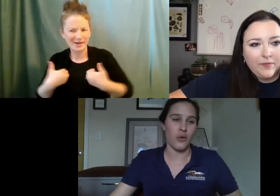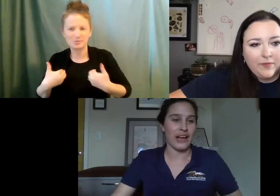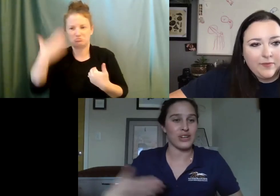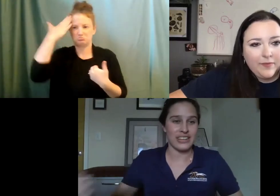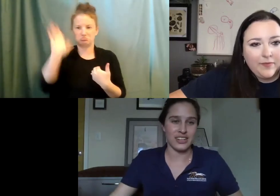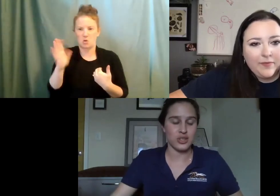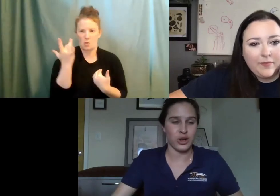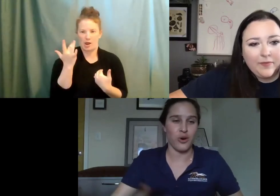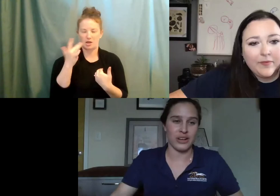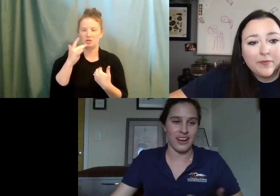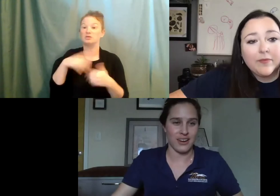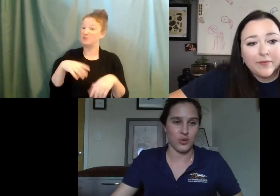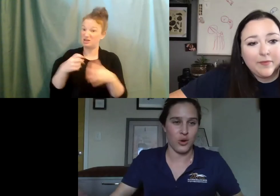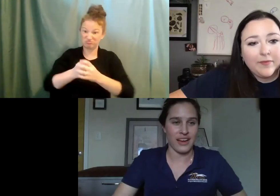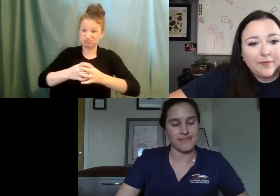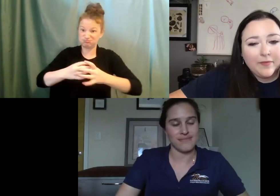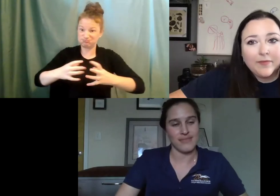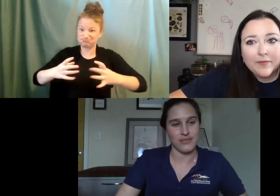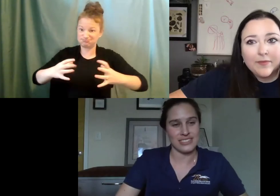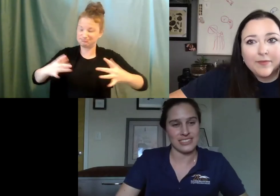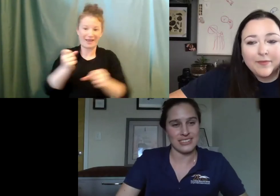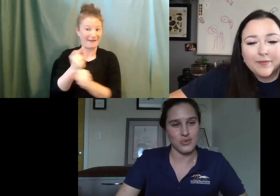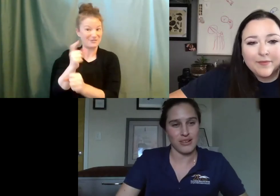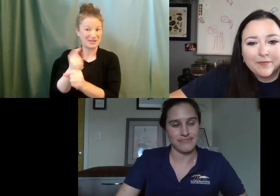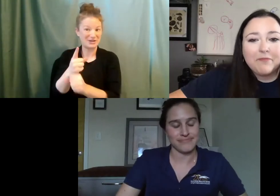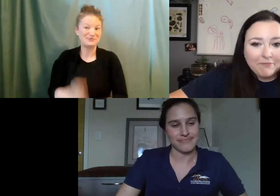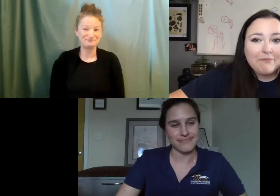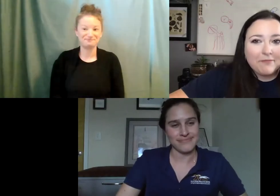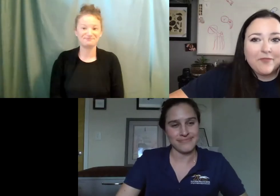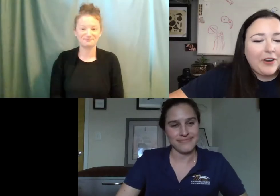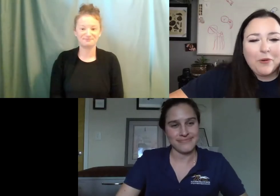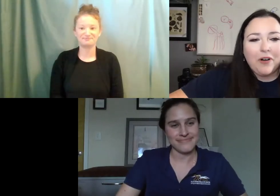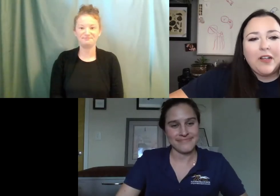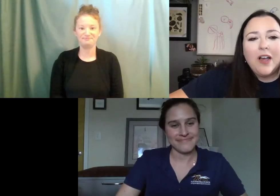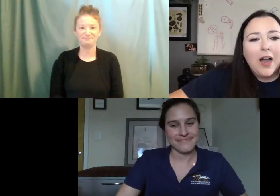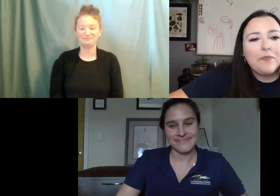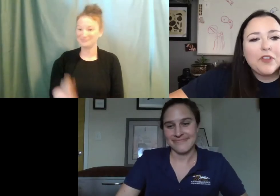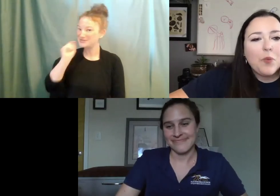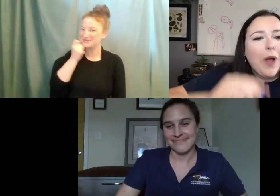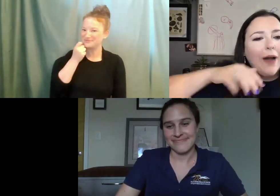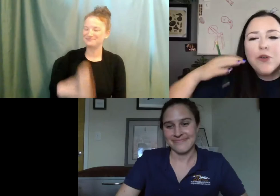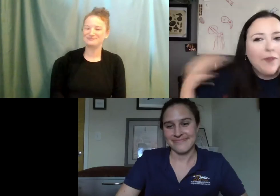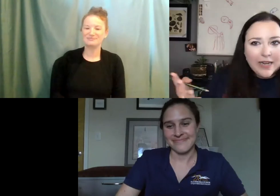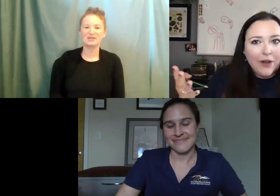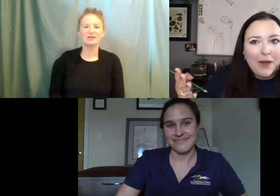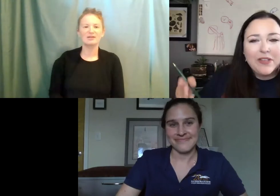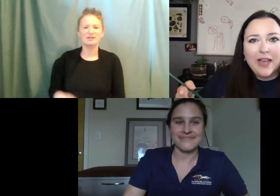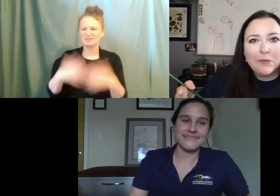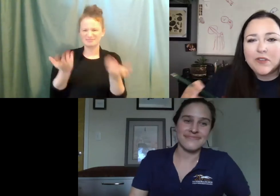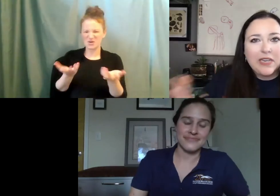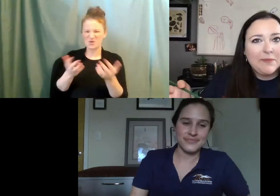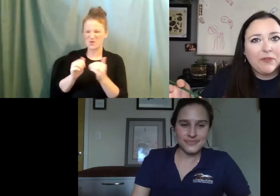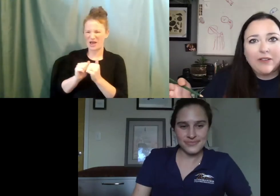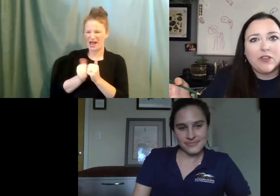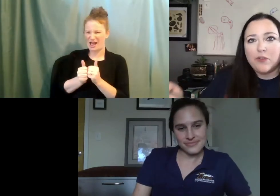we're still growing every year. So we're hoping to kind of grow that, facility as well. Very cool. Um, so how do you find out about these